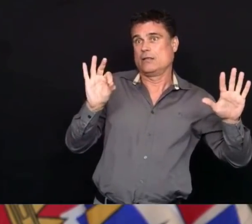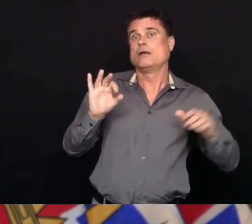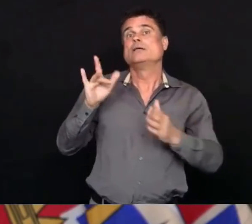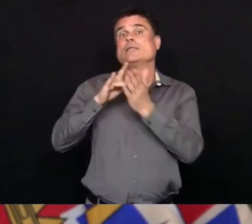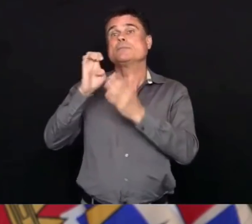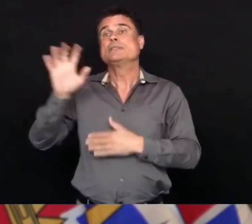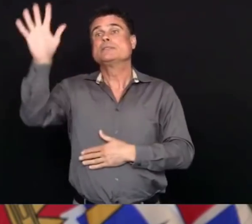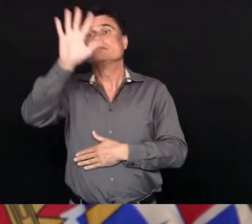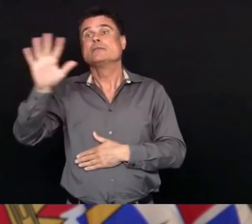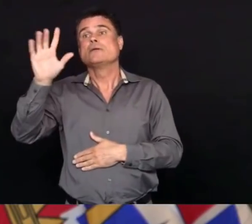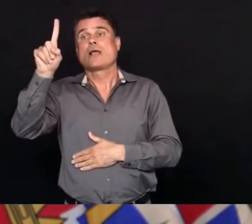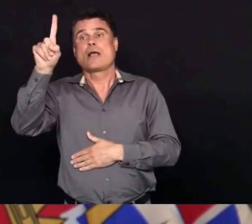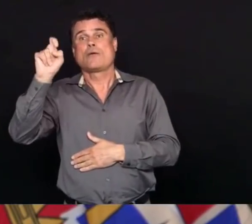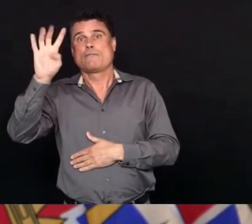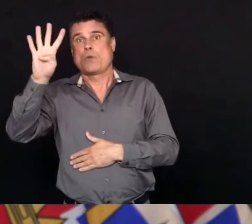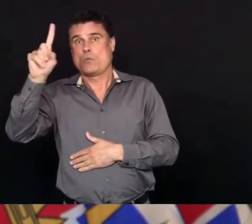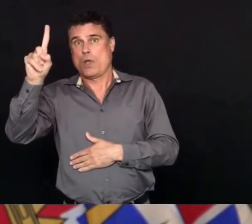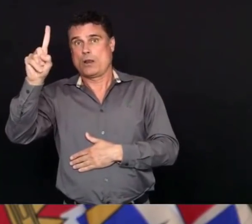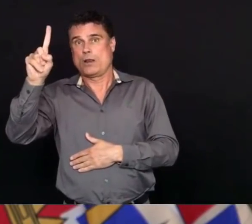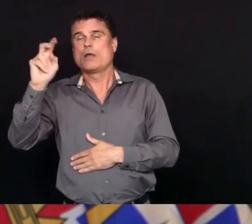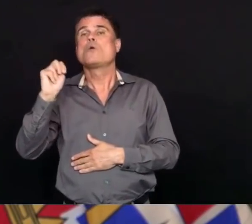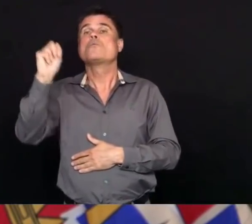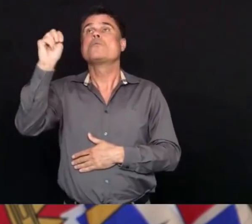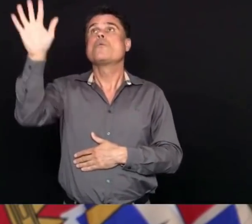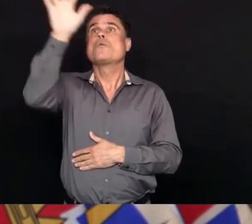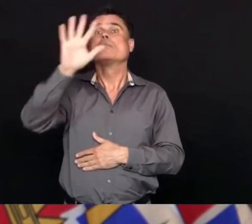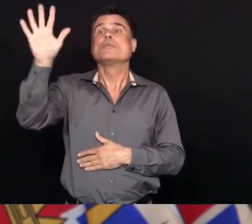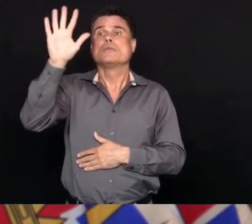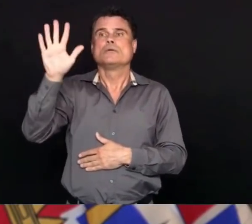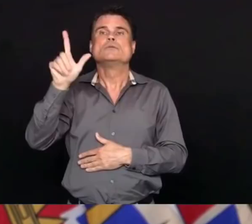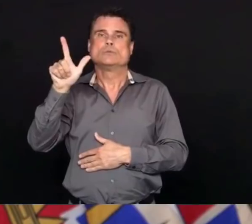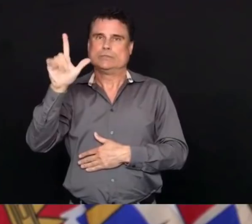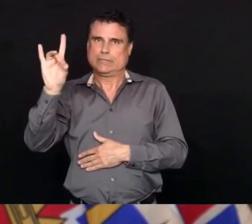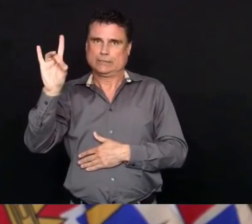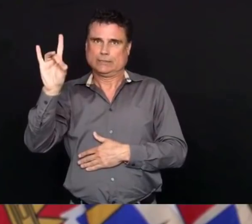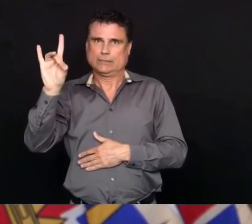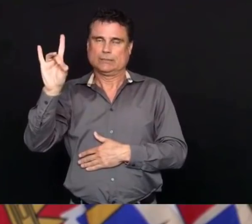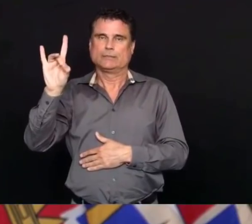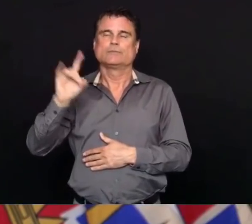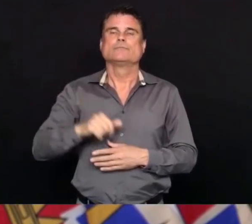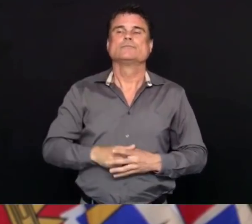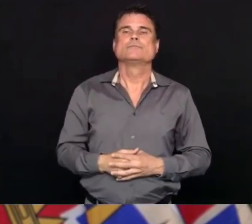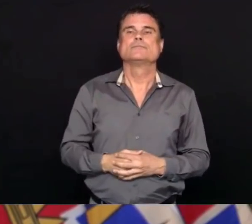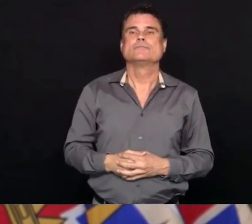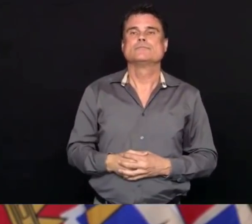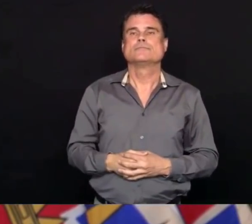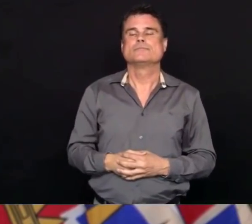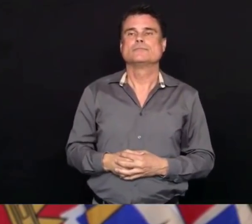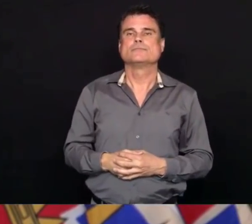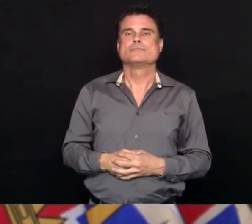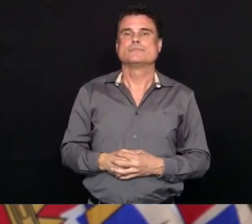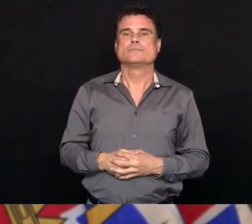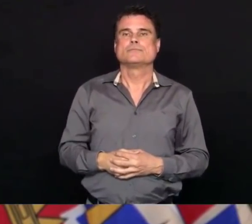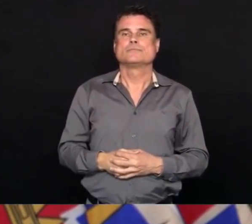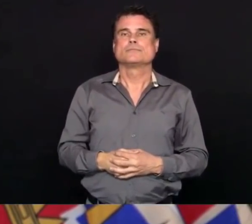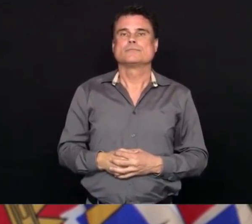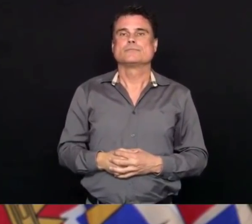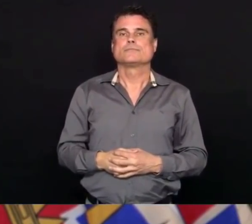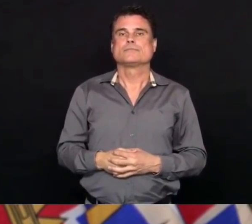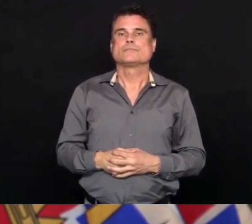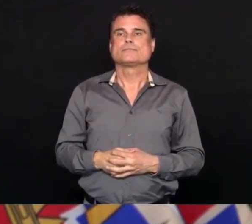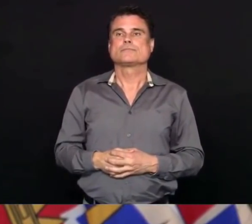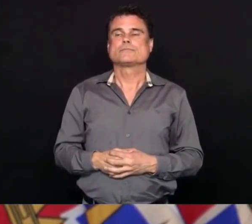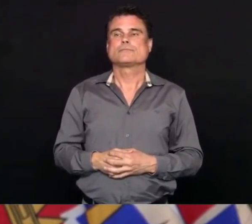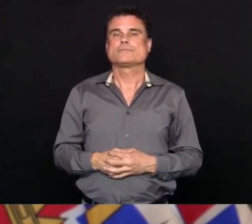in Interior Health and 28 people in the Northern Health Region. We have one